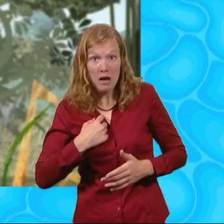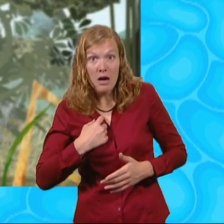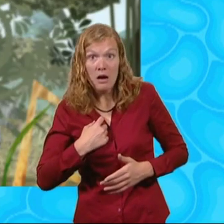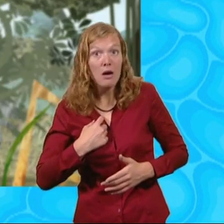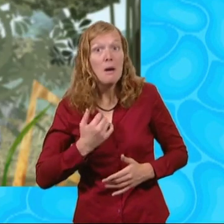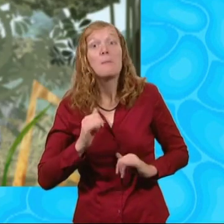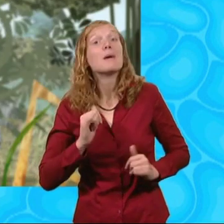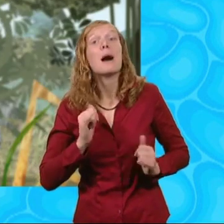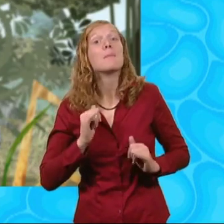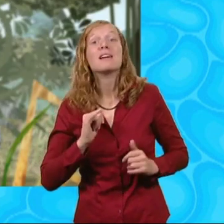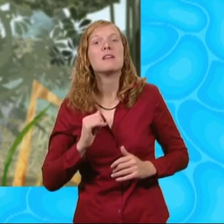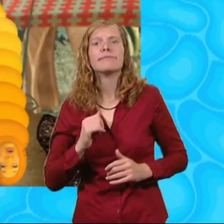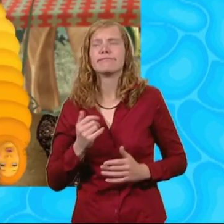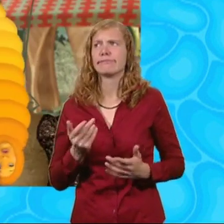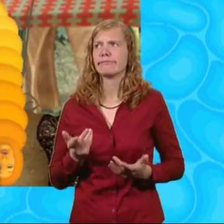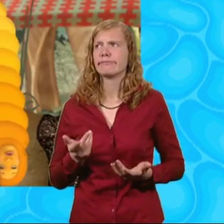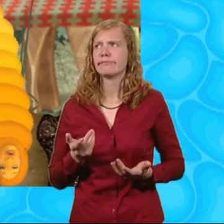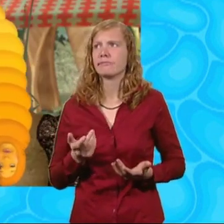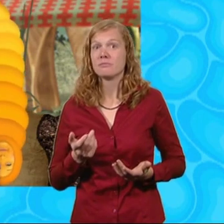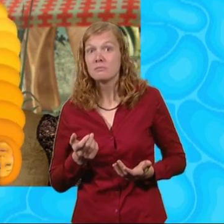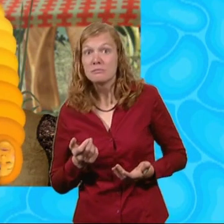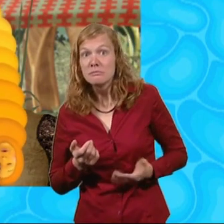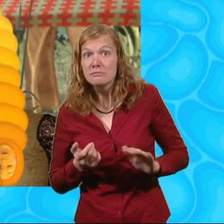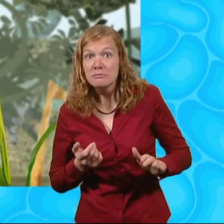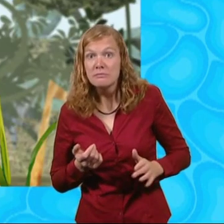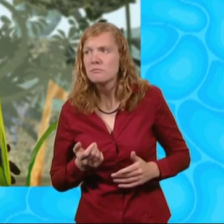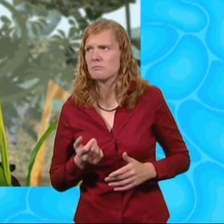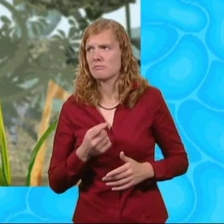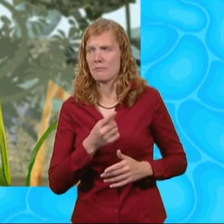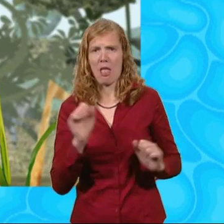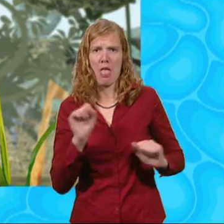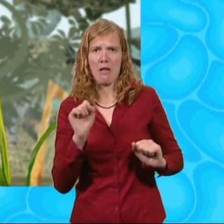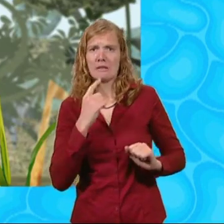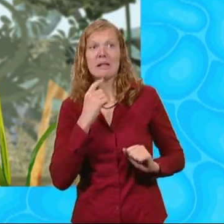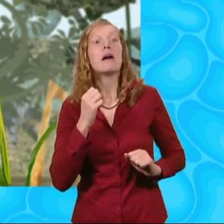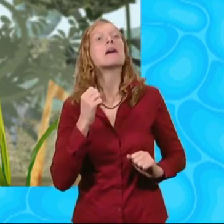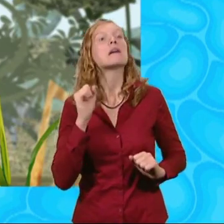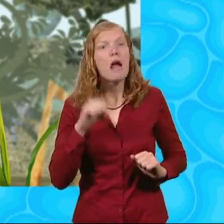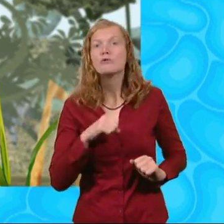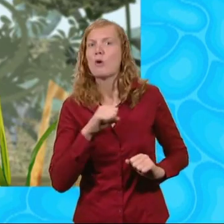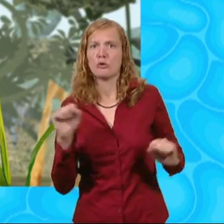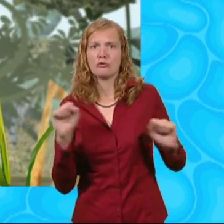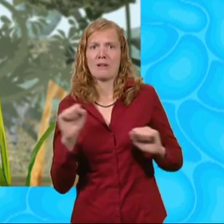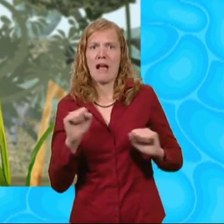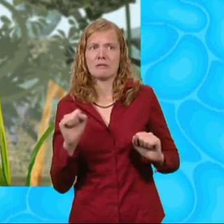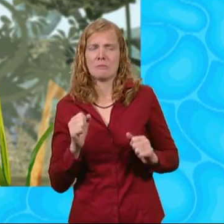No? Maybe? Well, at least she didn't say no.